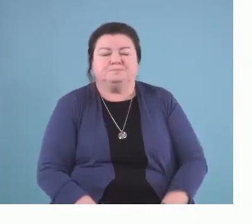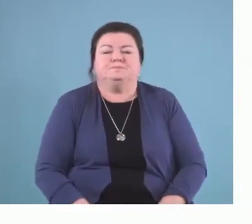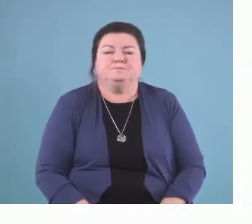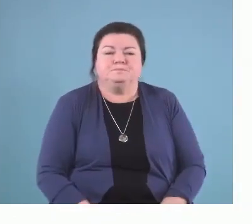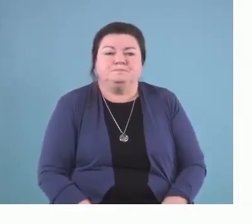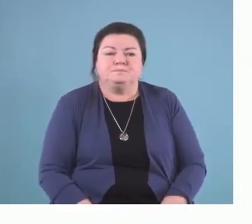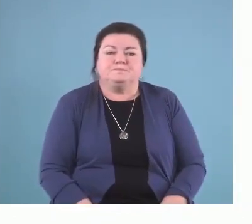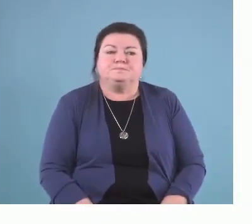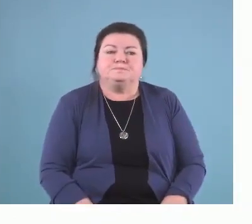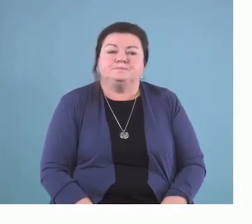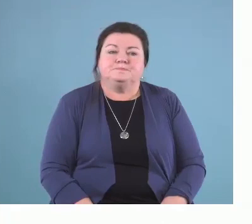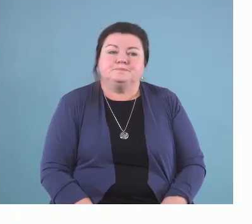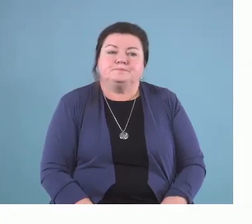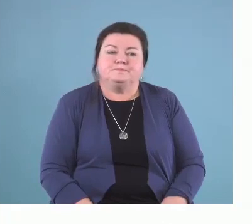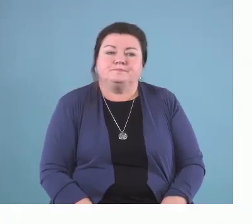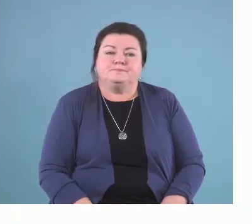Next slide, please.